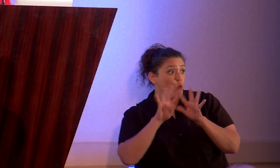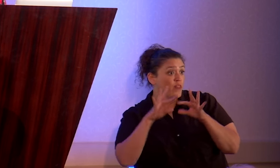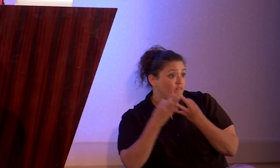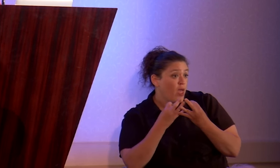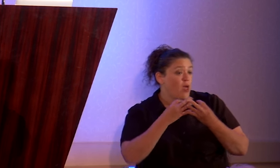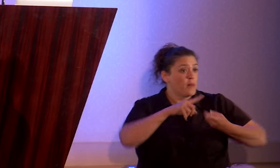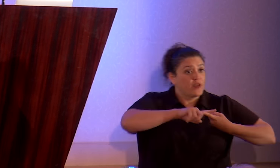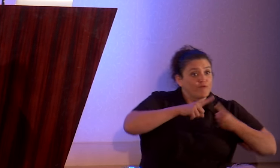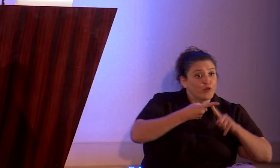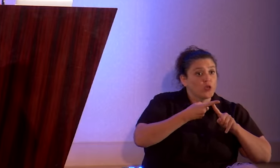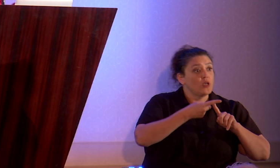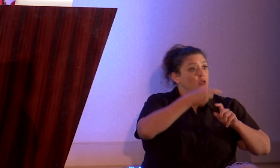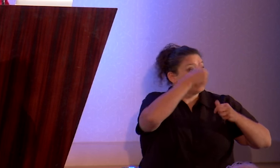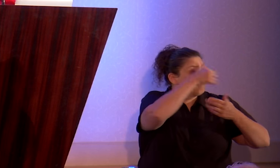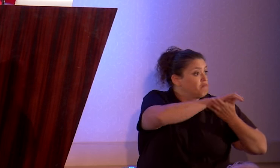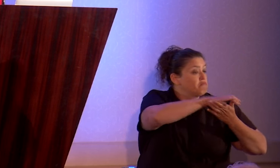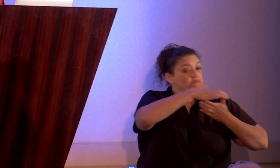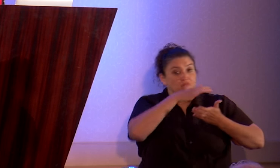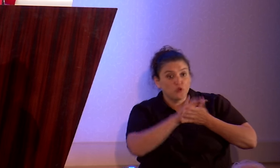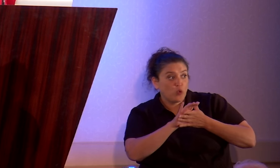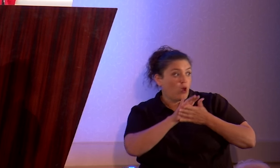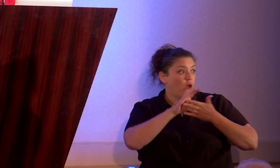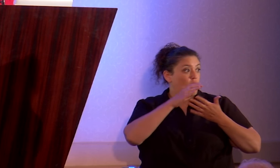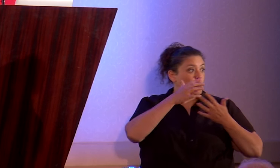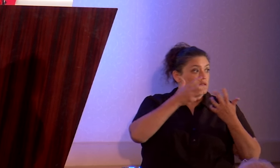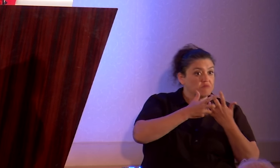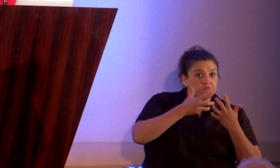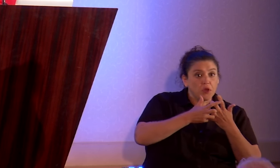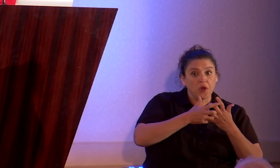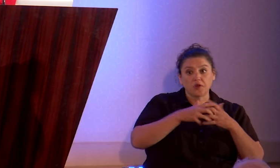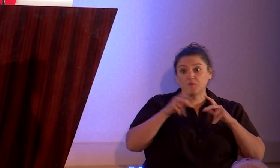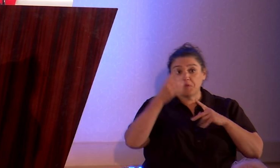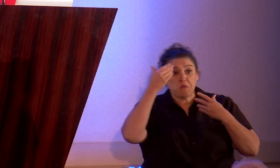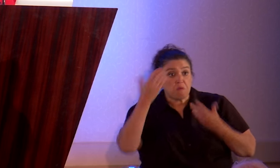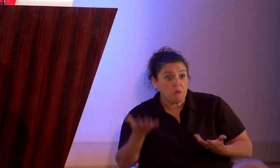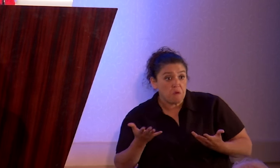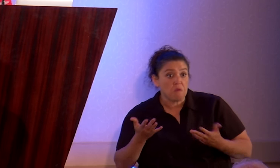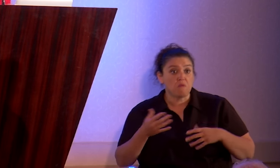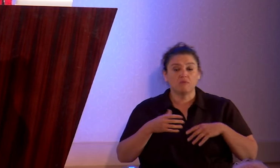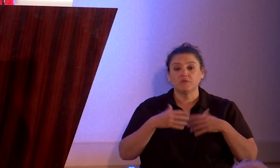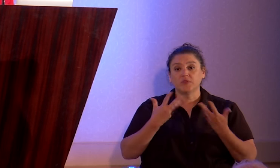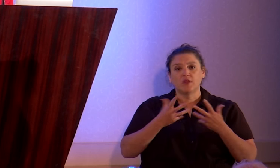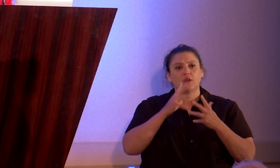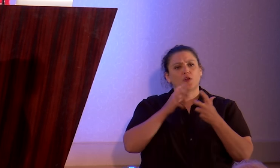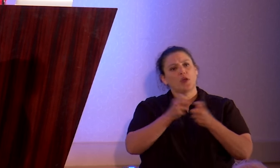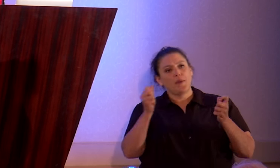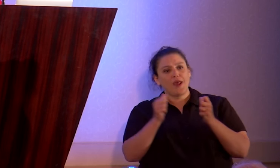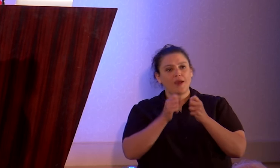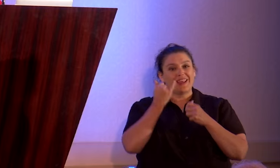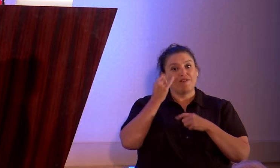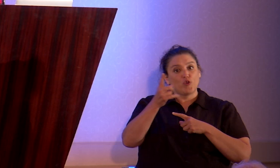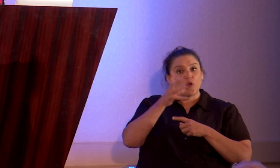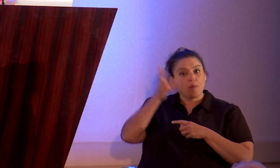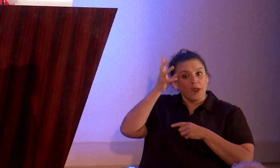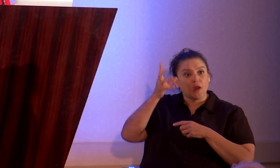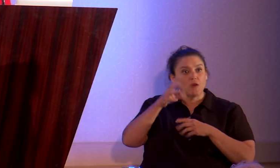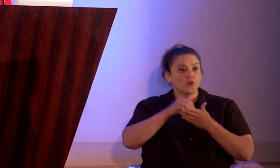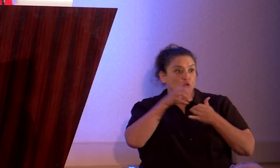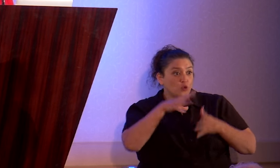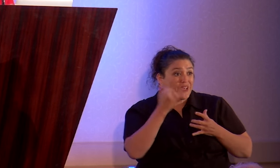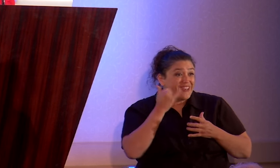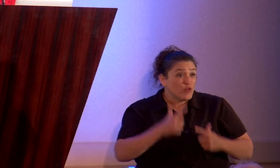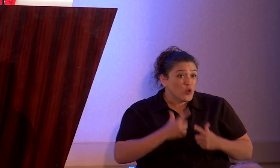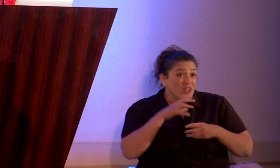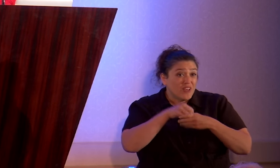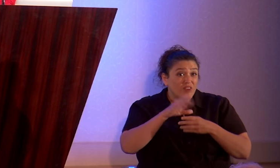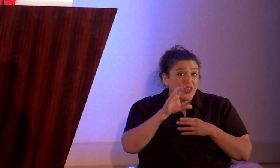friends, spouses, partners, strangers at the airport. Coming out if you're a parent, if you're a student, if you live in a conservative